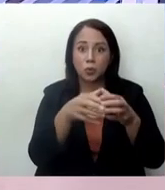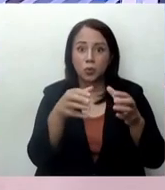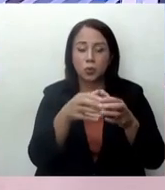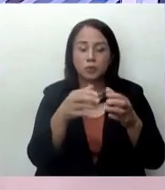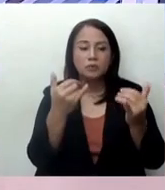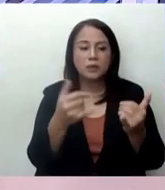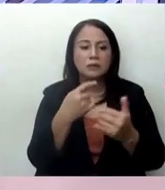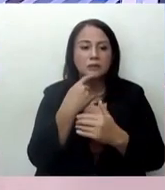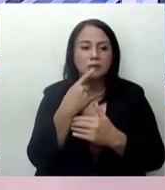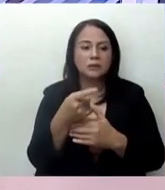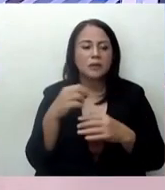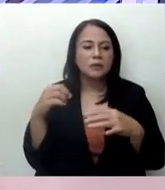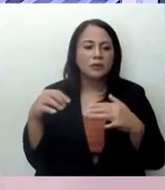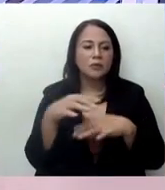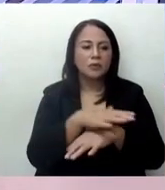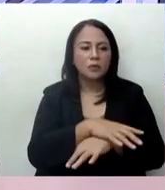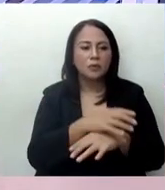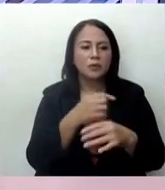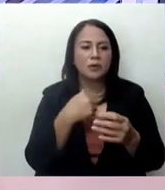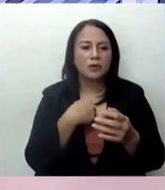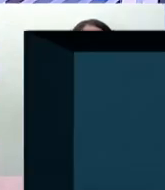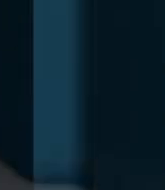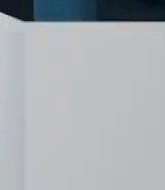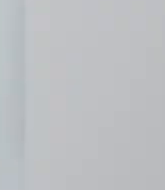being affected by infighting.